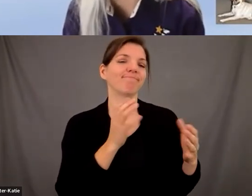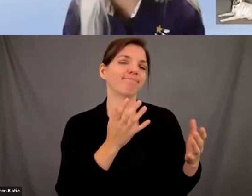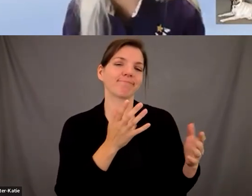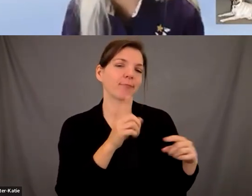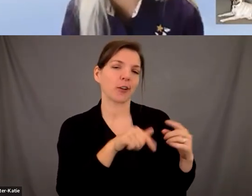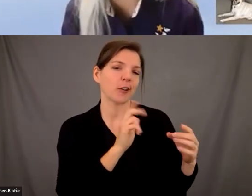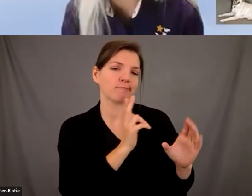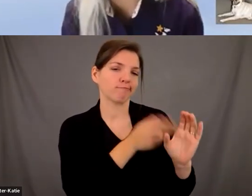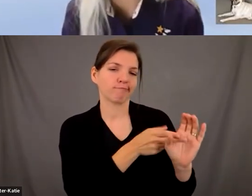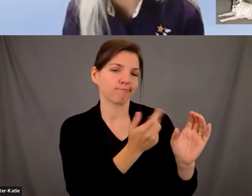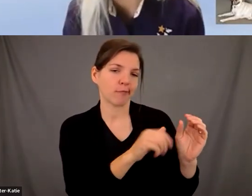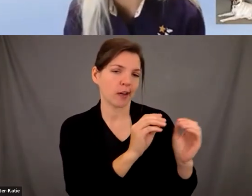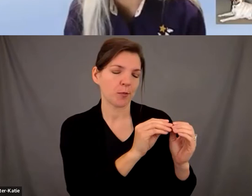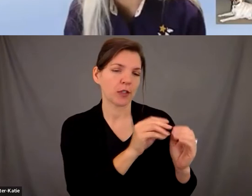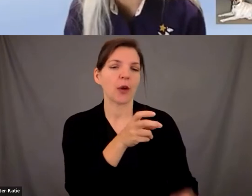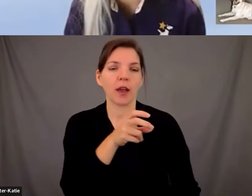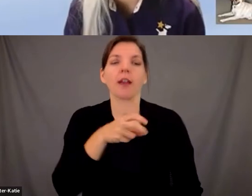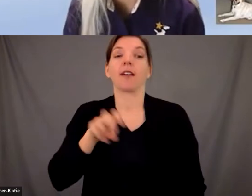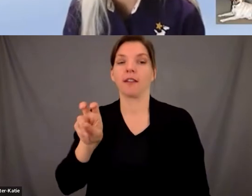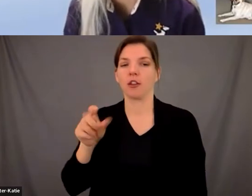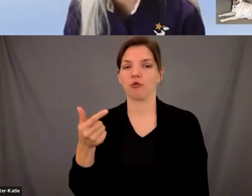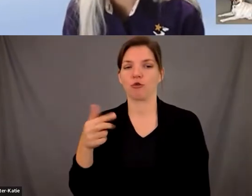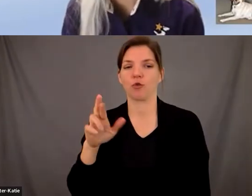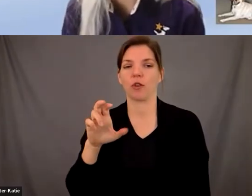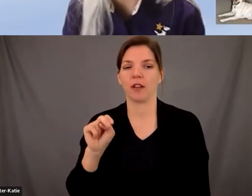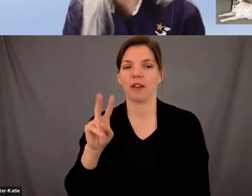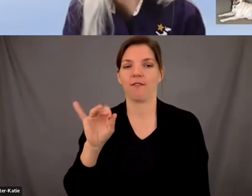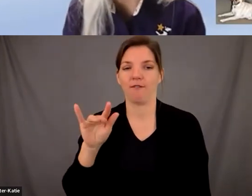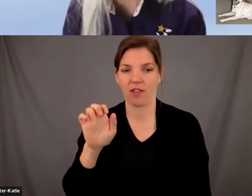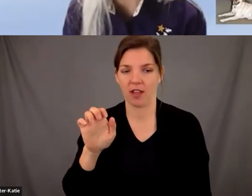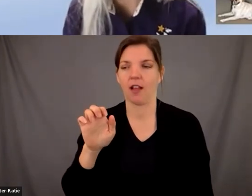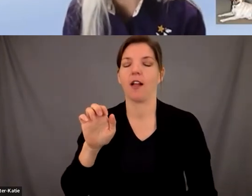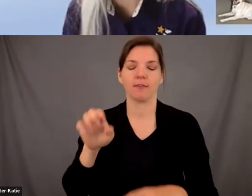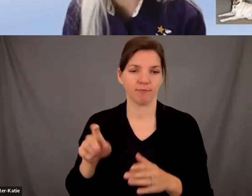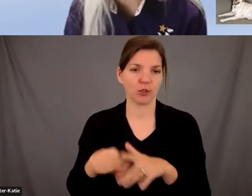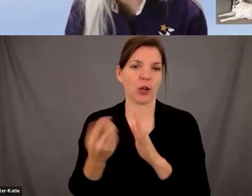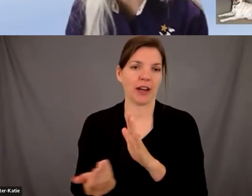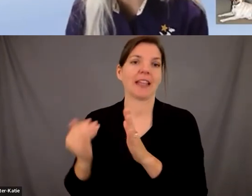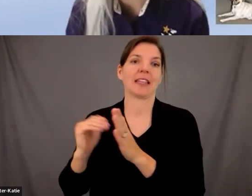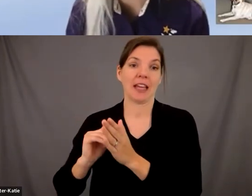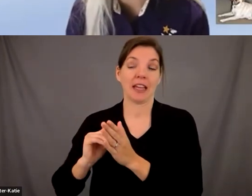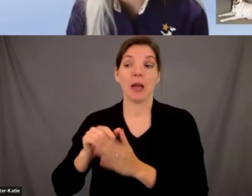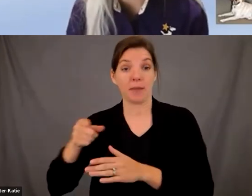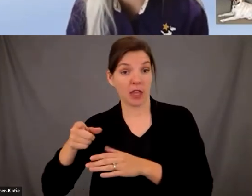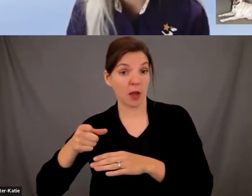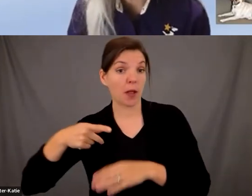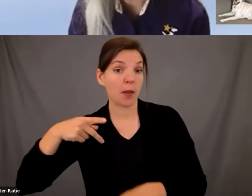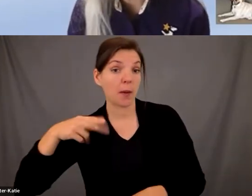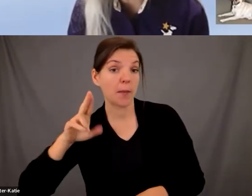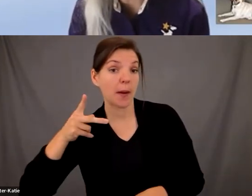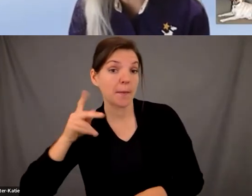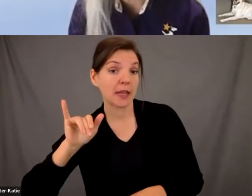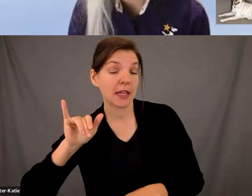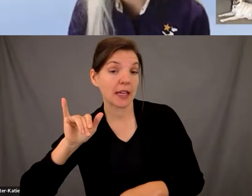there so we've recently started at greenville we're getting those ladies up to speak so our dogs rotate between their puppy razors in the saint most area